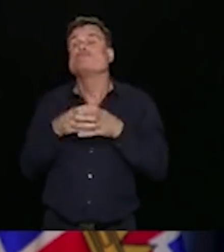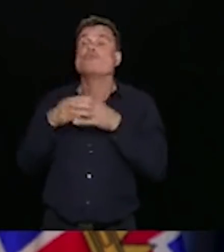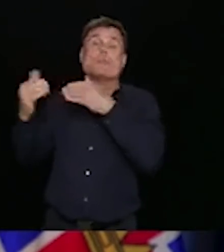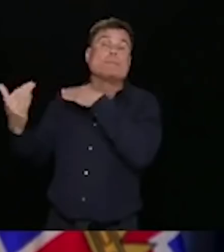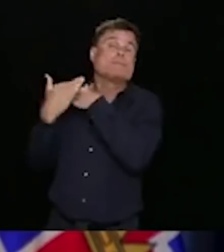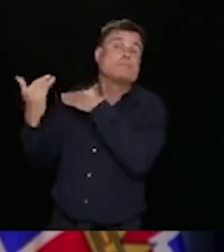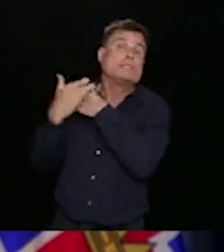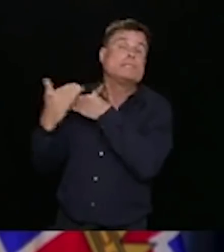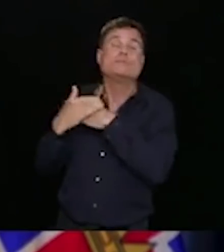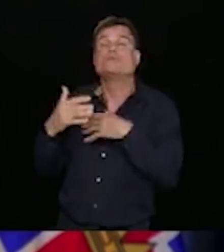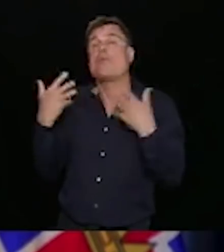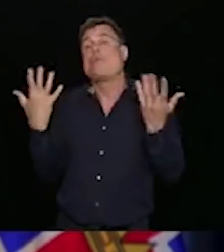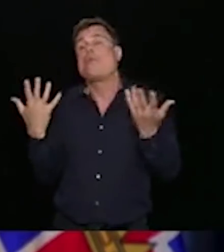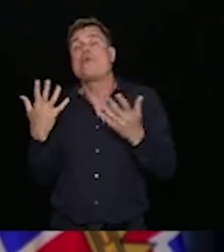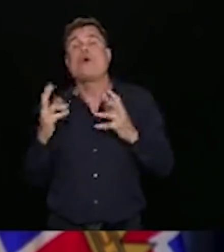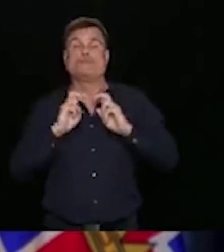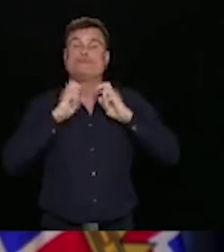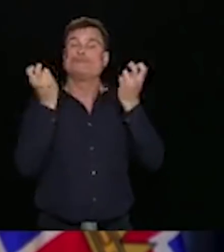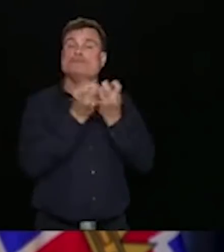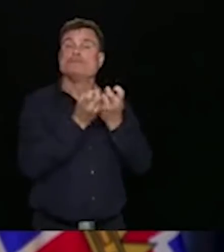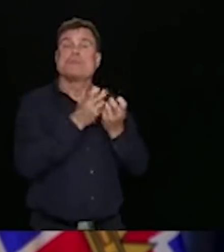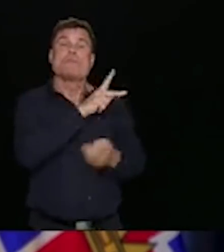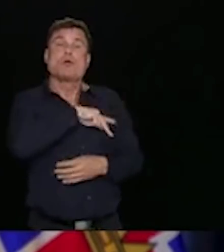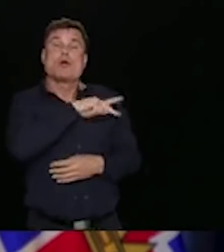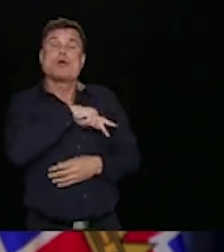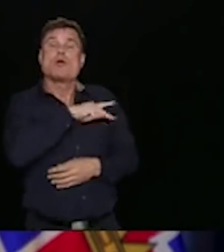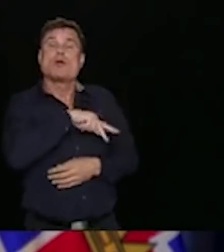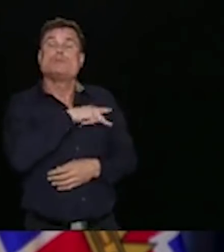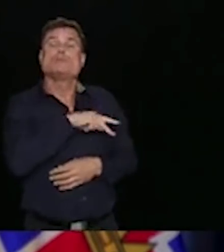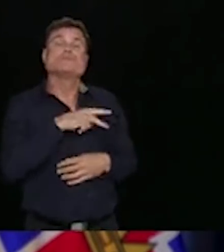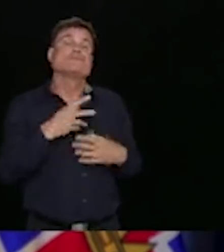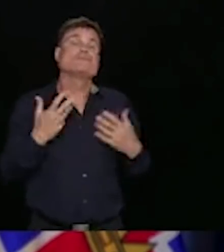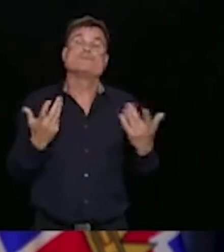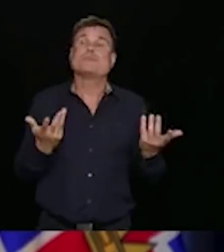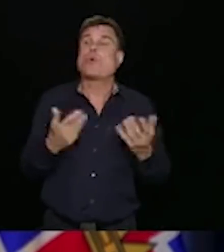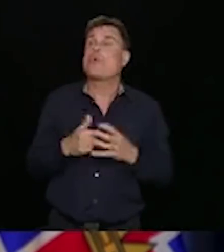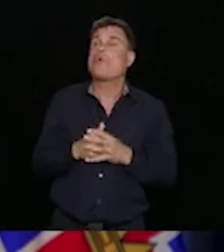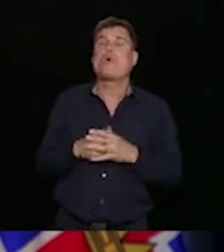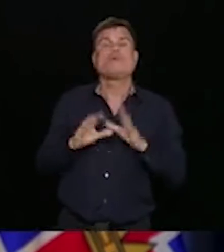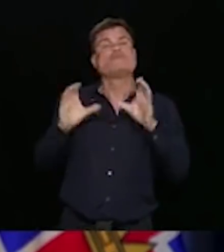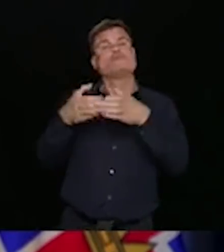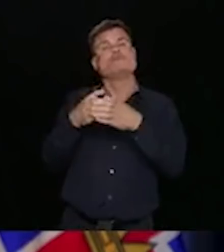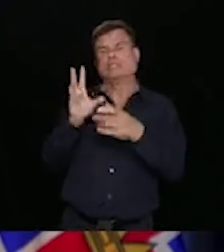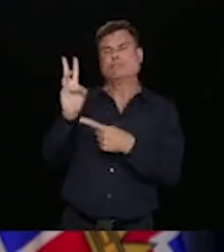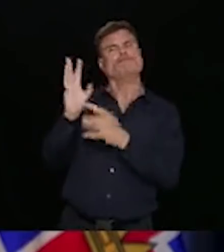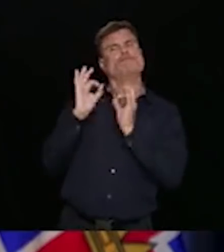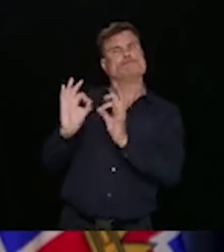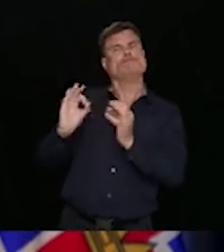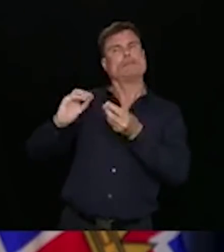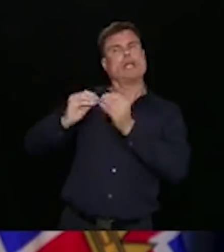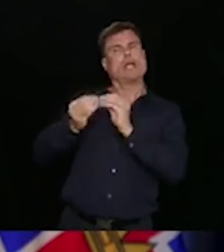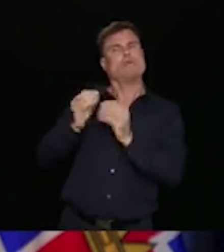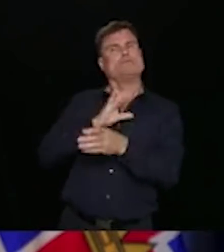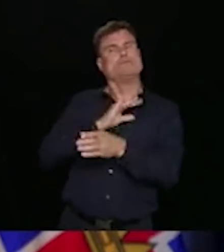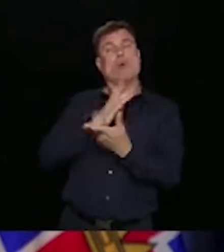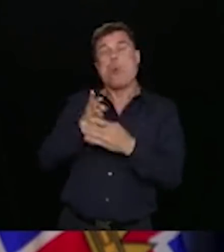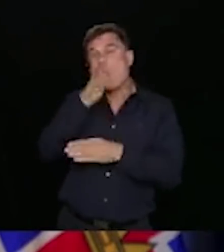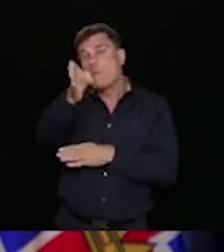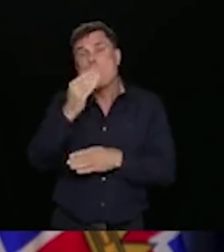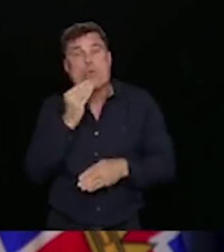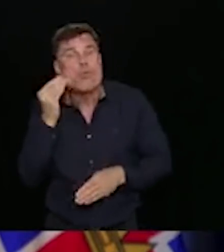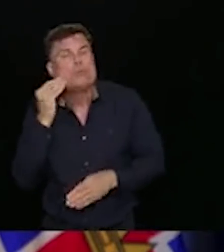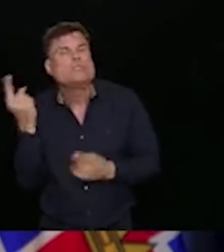a get-together at a friend's place. Keep your groups small. That is what is going to prevent transmission